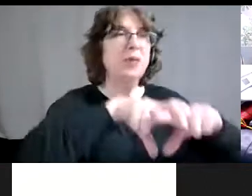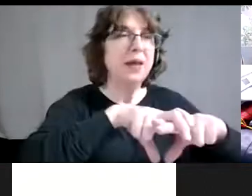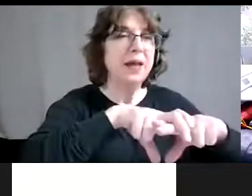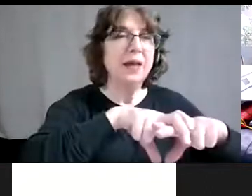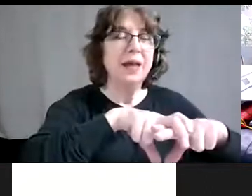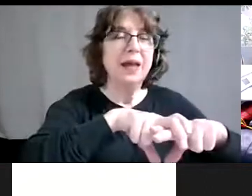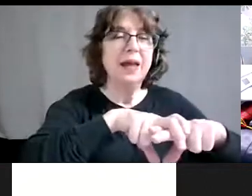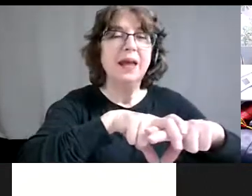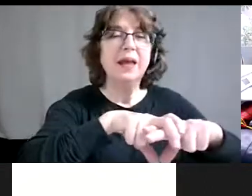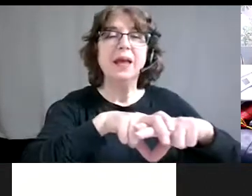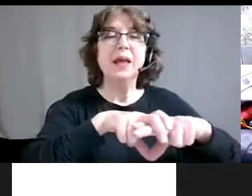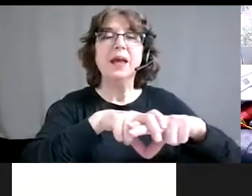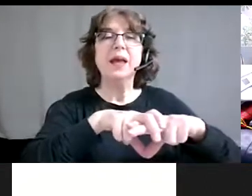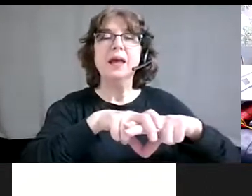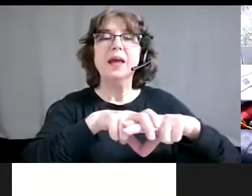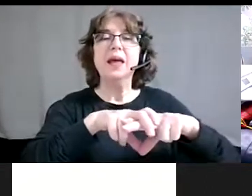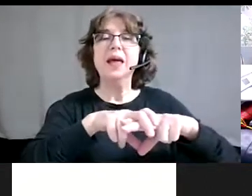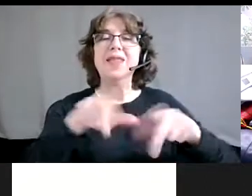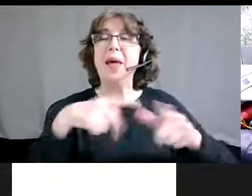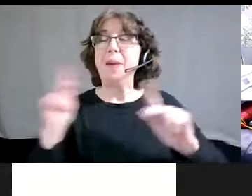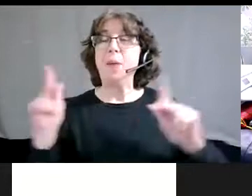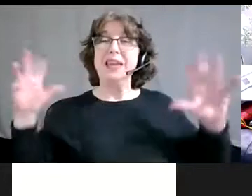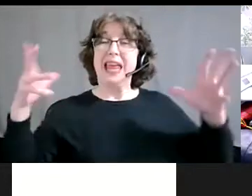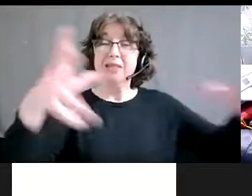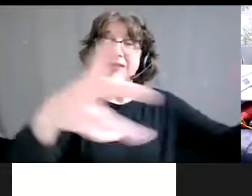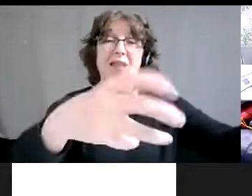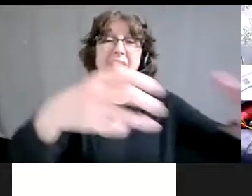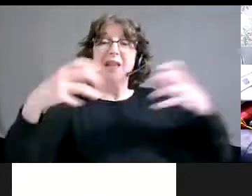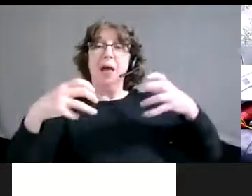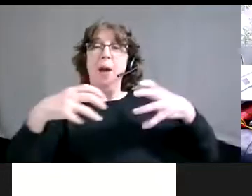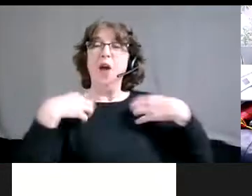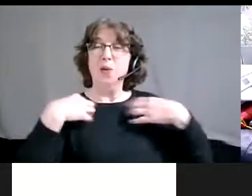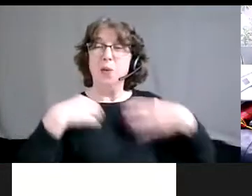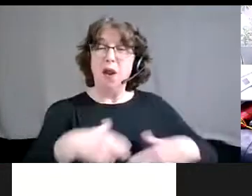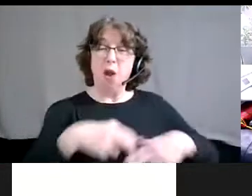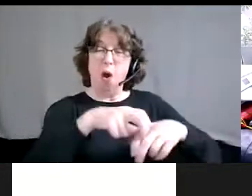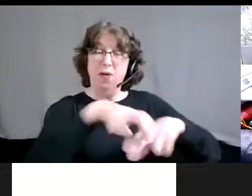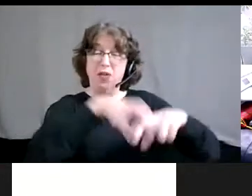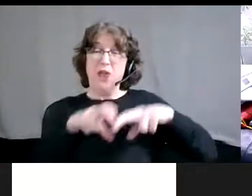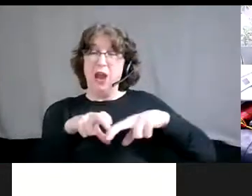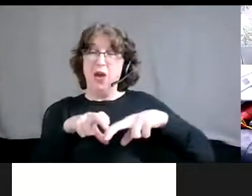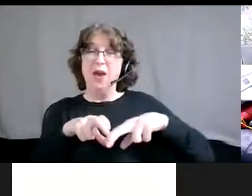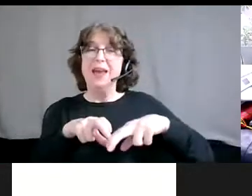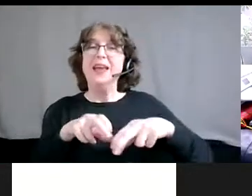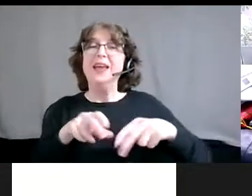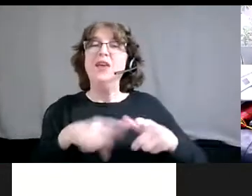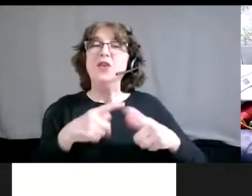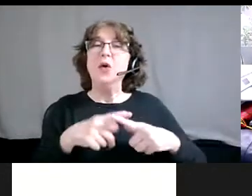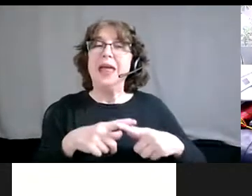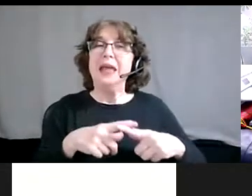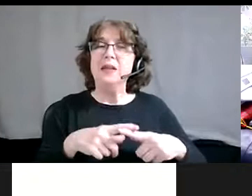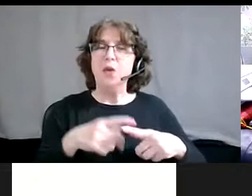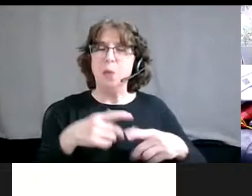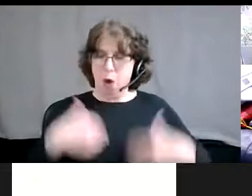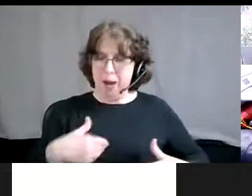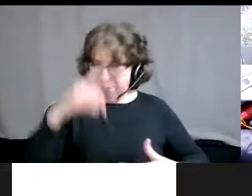body mind can start to feel what that sensation would be like. So you're not caught off guard in a direct action and